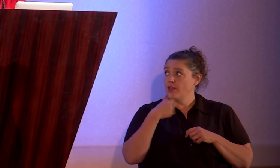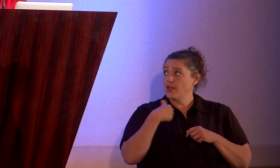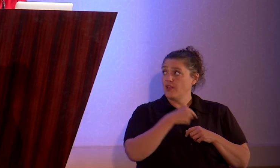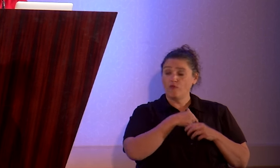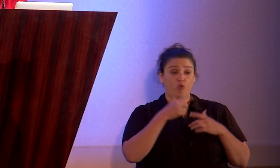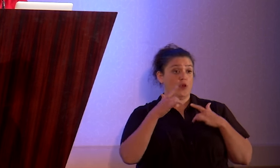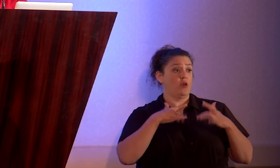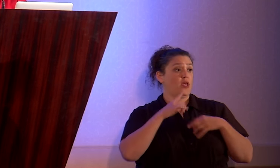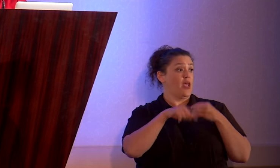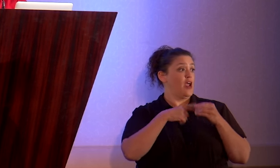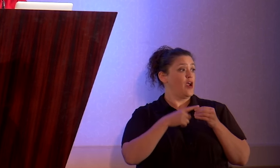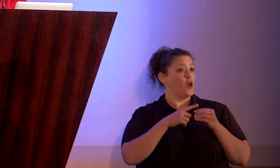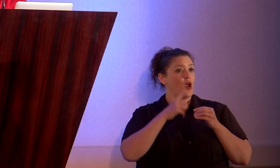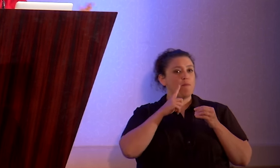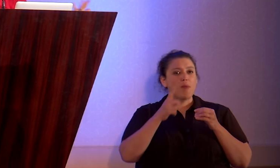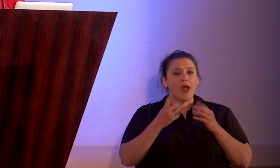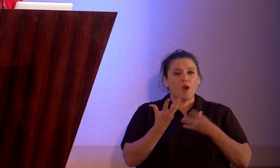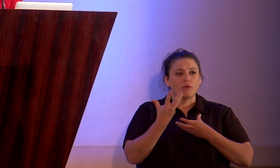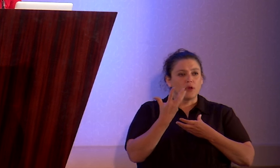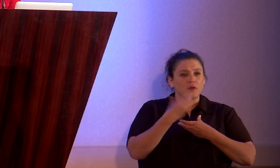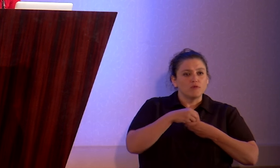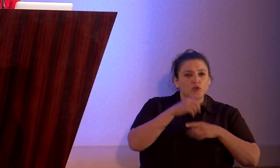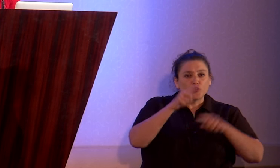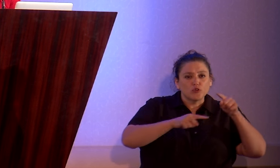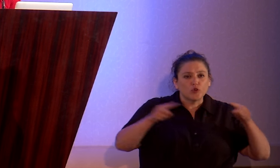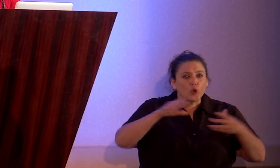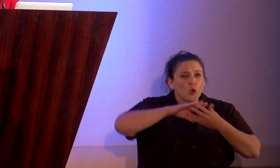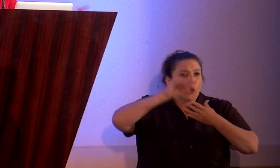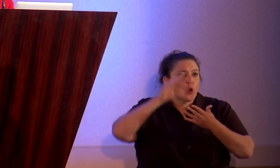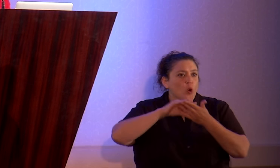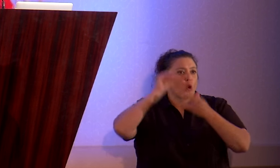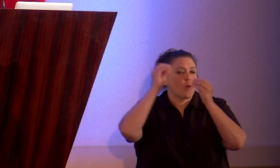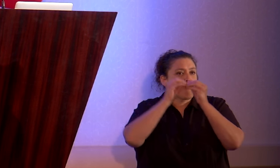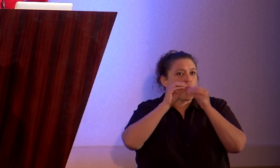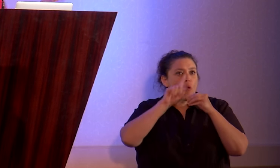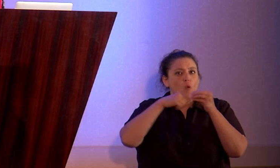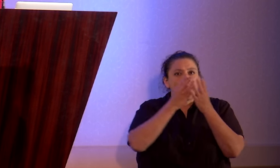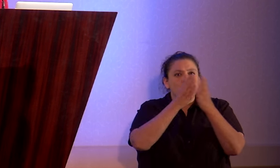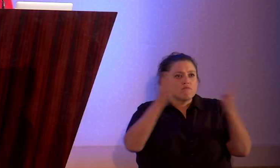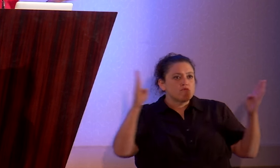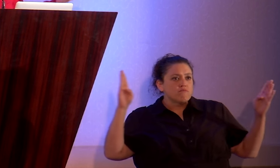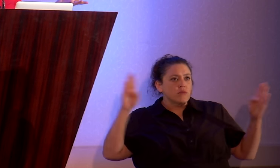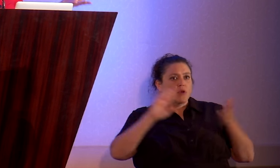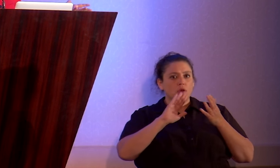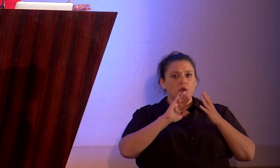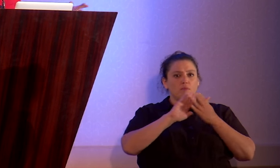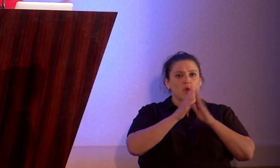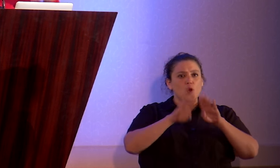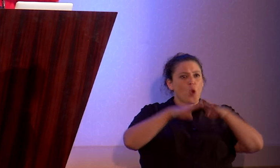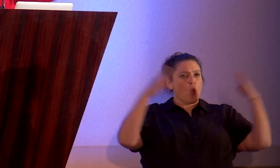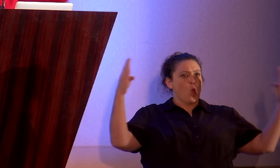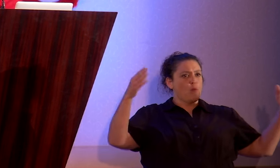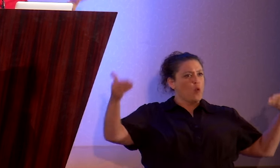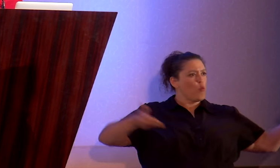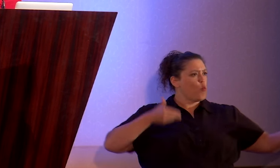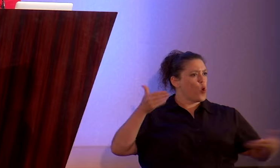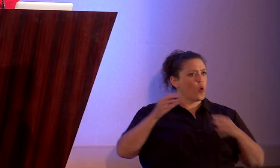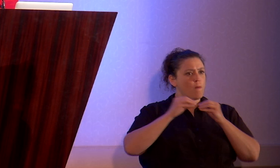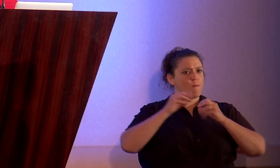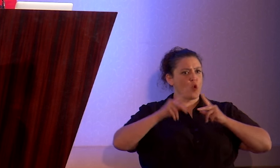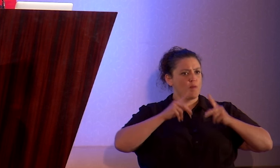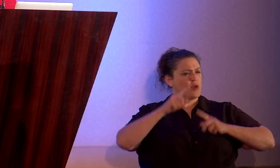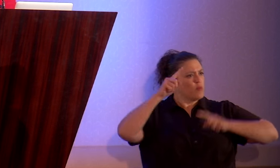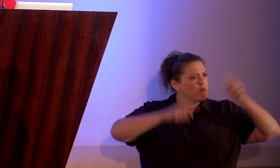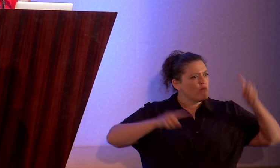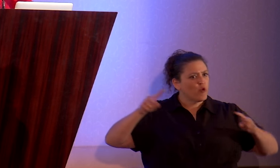broadening our horizons, if we care about making organized atheism more welcoming to more people and to a wider variety of